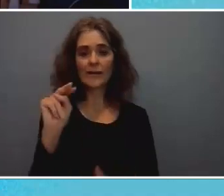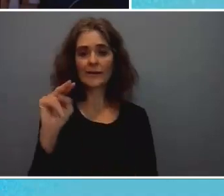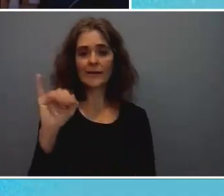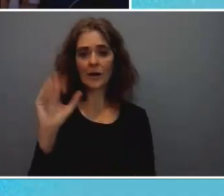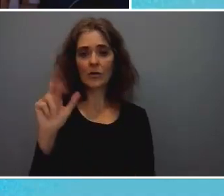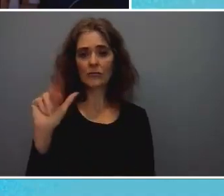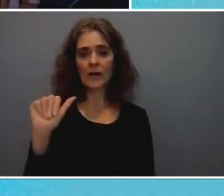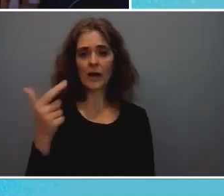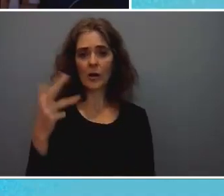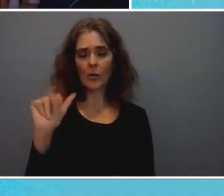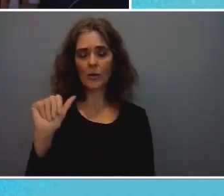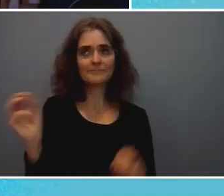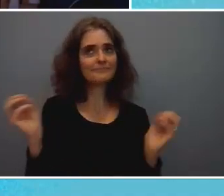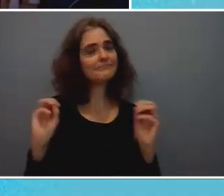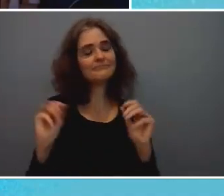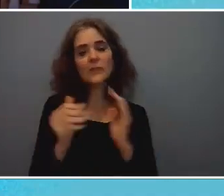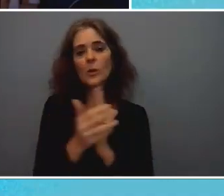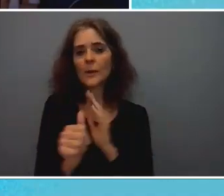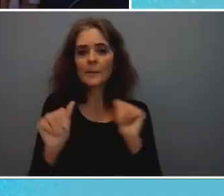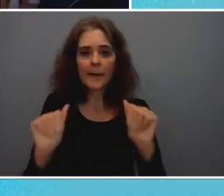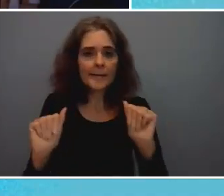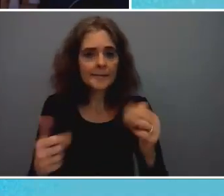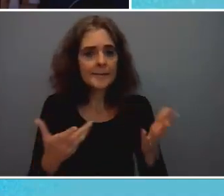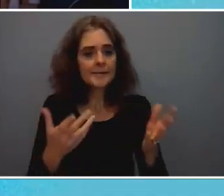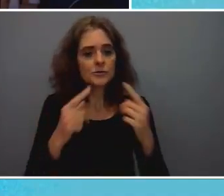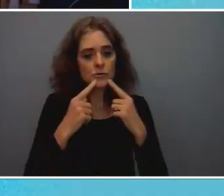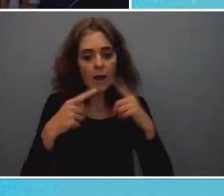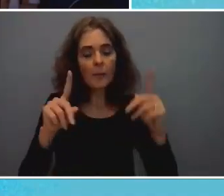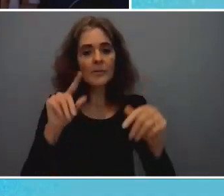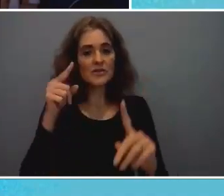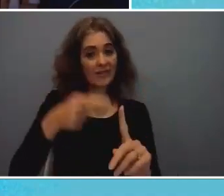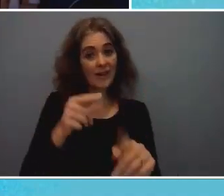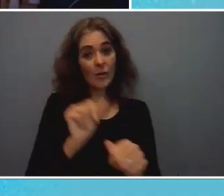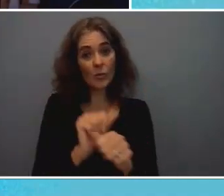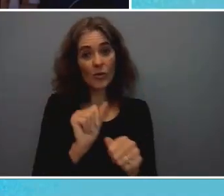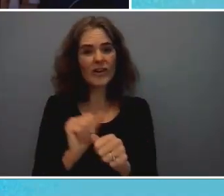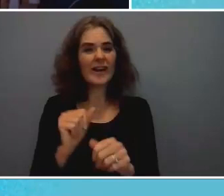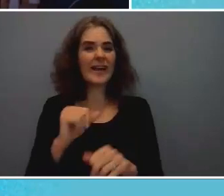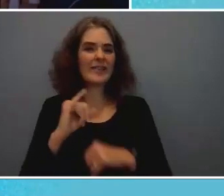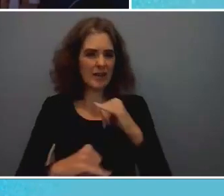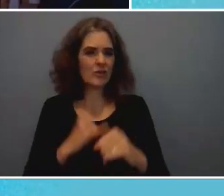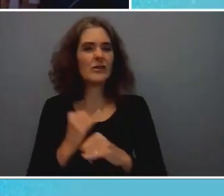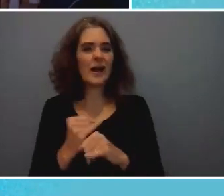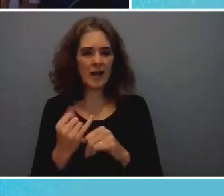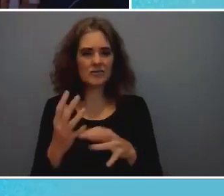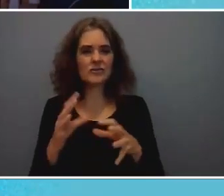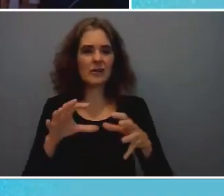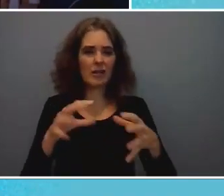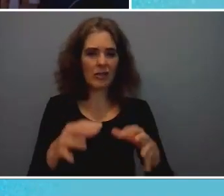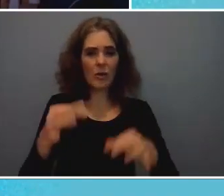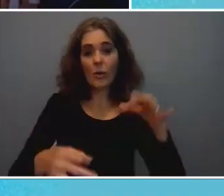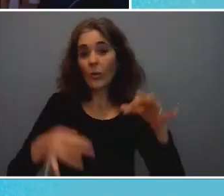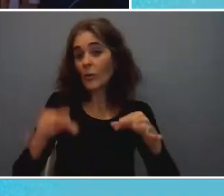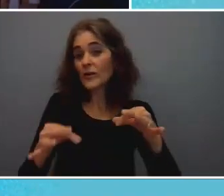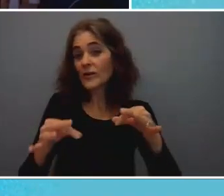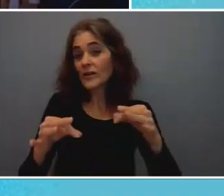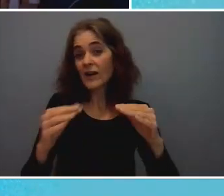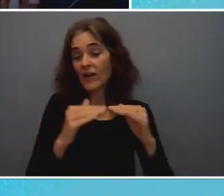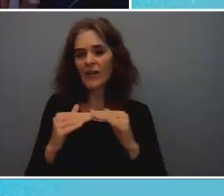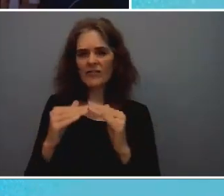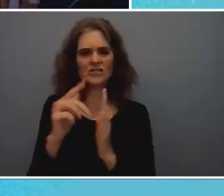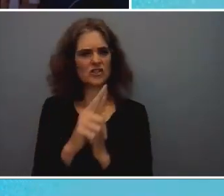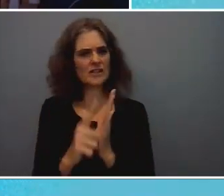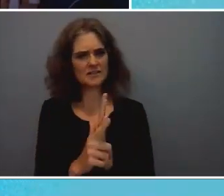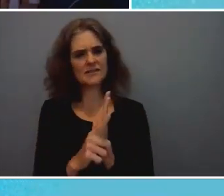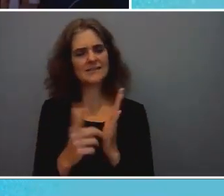to actually do the work necessary uh at at the international court of justice and that is very tricky how do